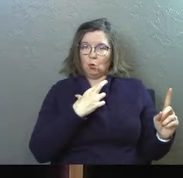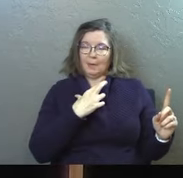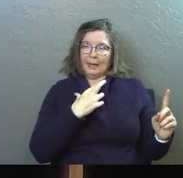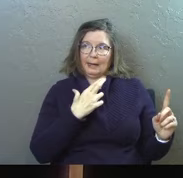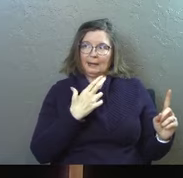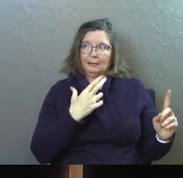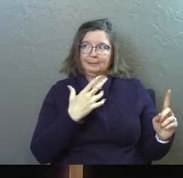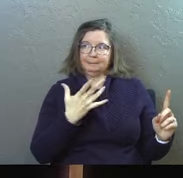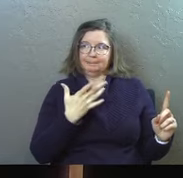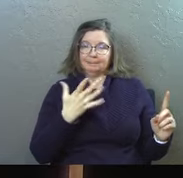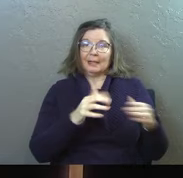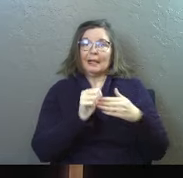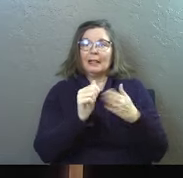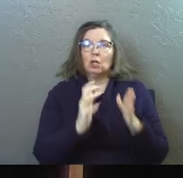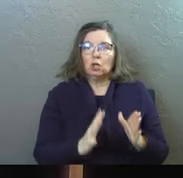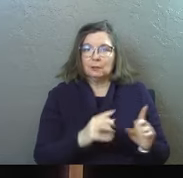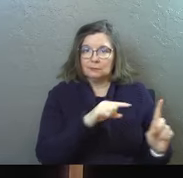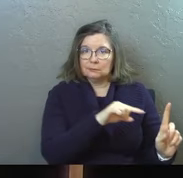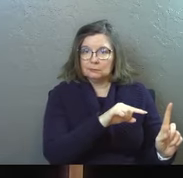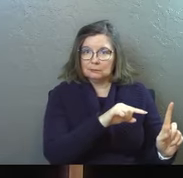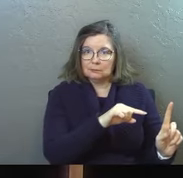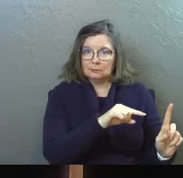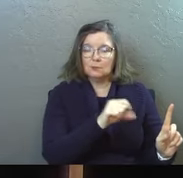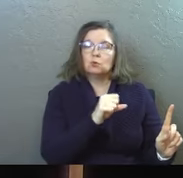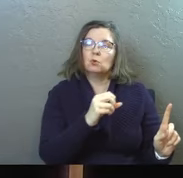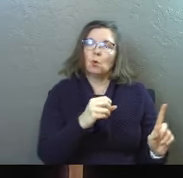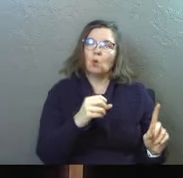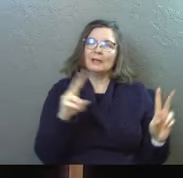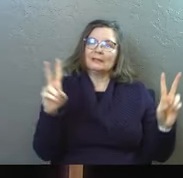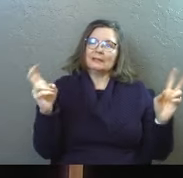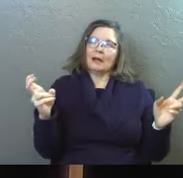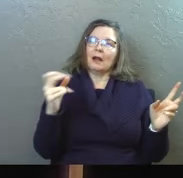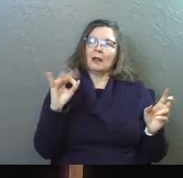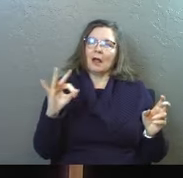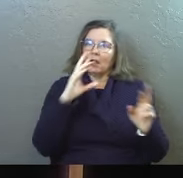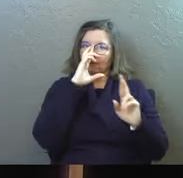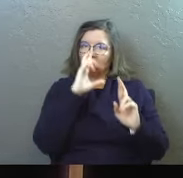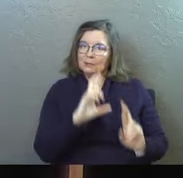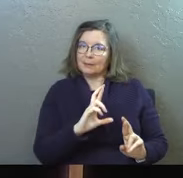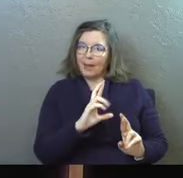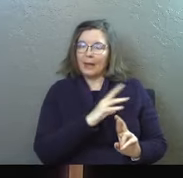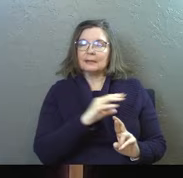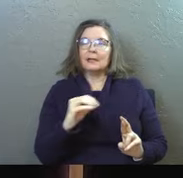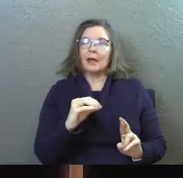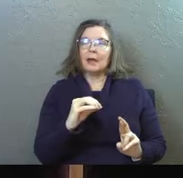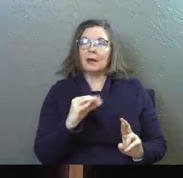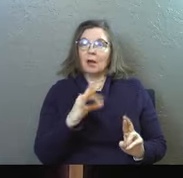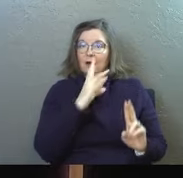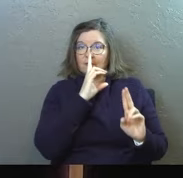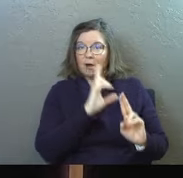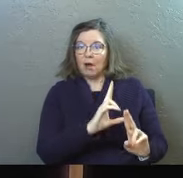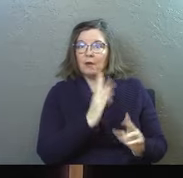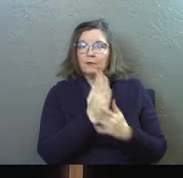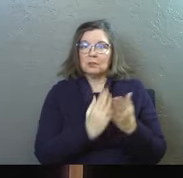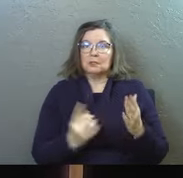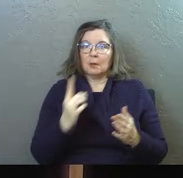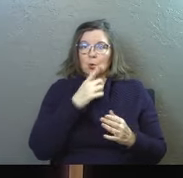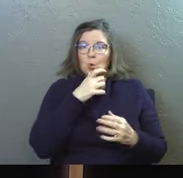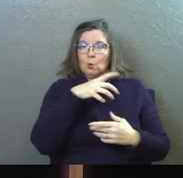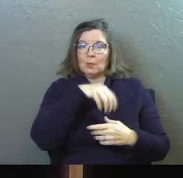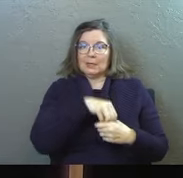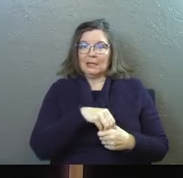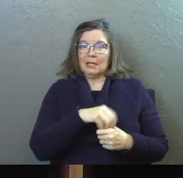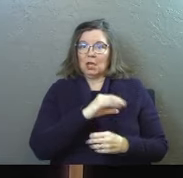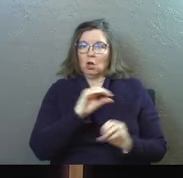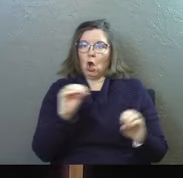leader. And so it's a title of respect and of honor for somebody who's